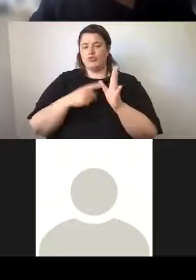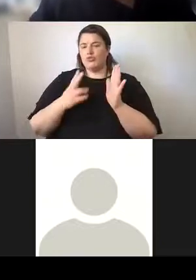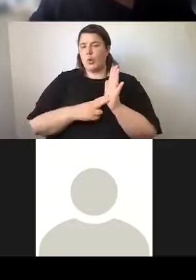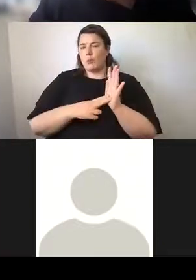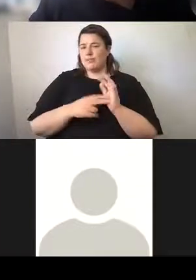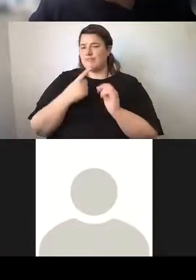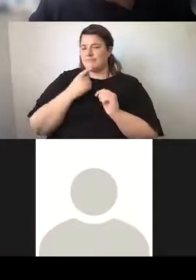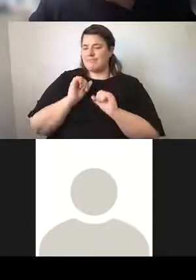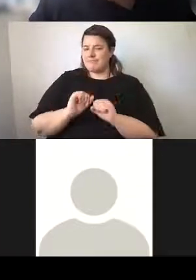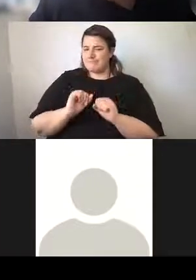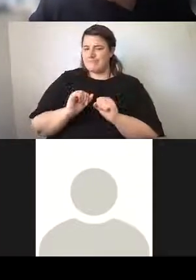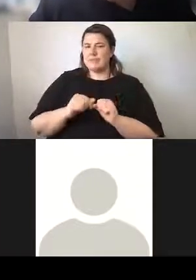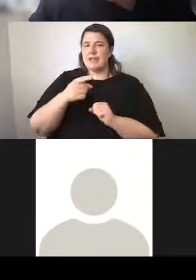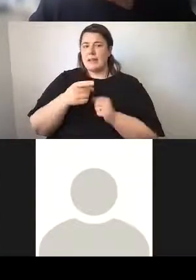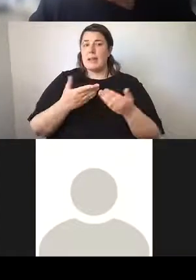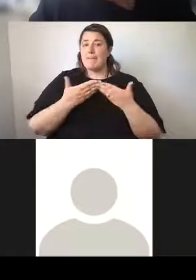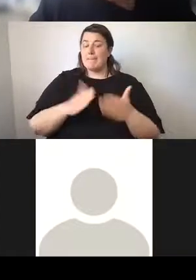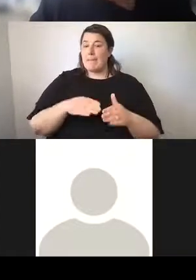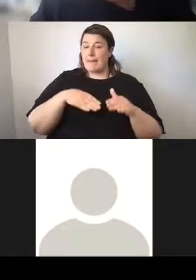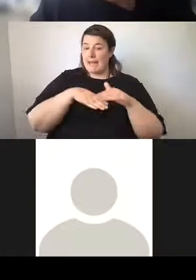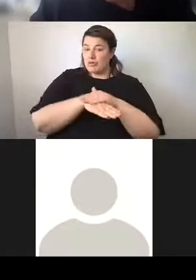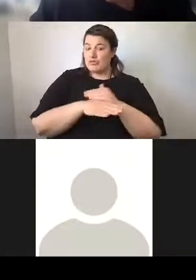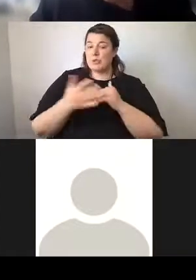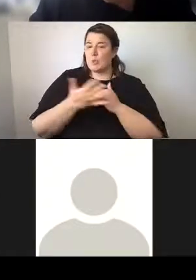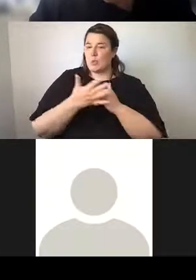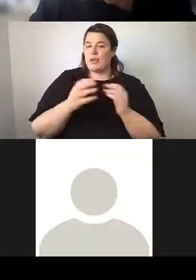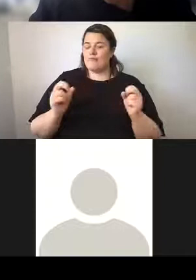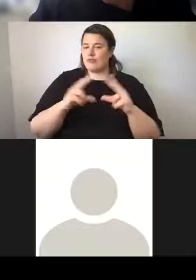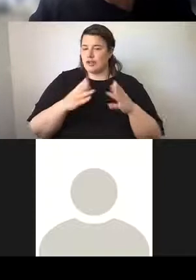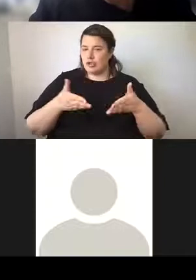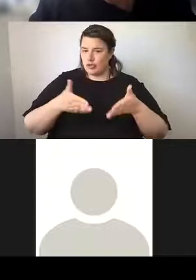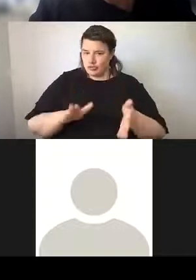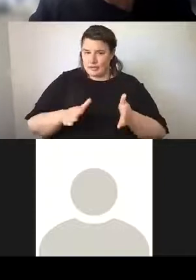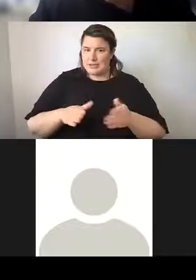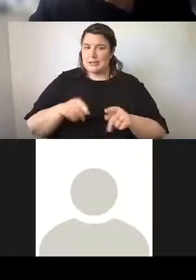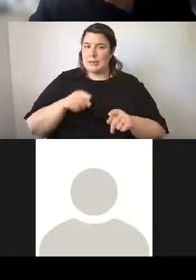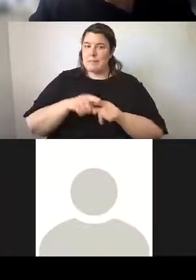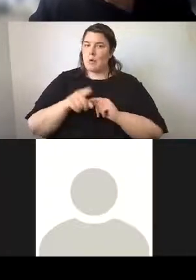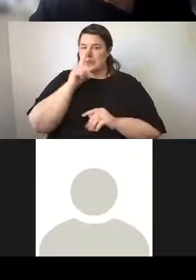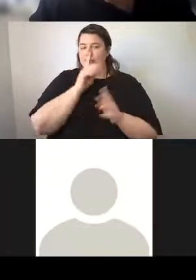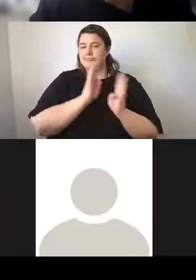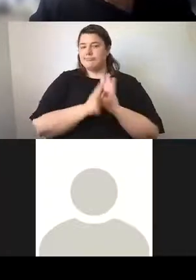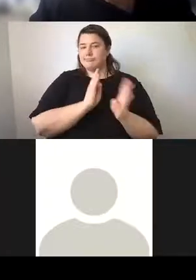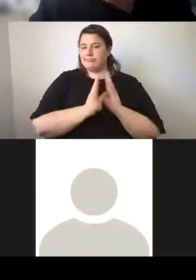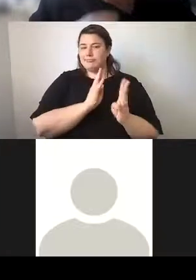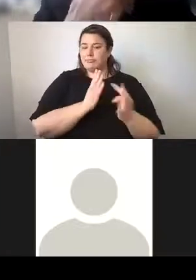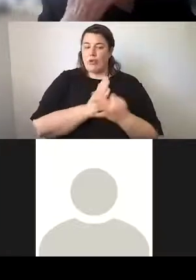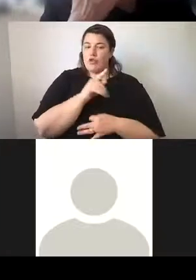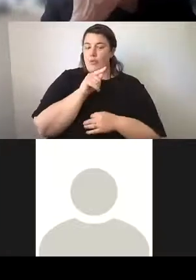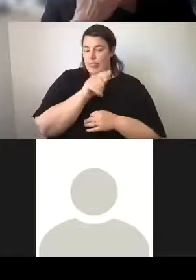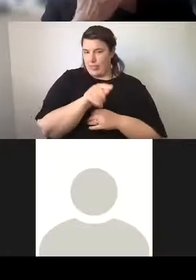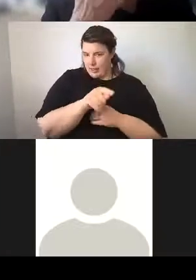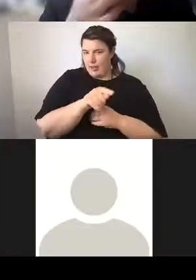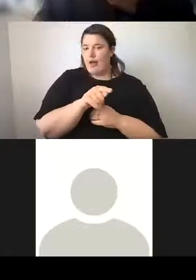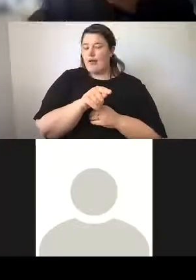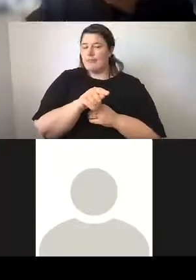This was the public entrance. was on Bridge Street, and this was the one where most of the traffic would have passed through, and it's the one that's